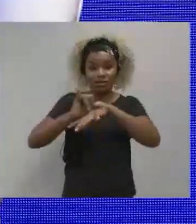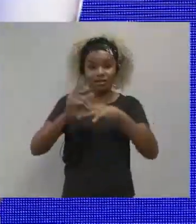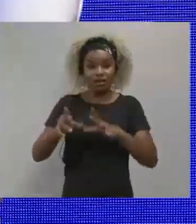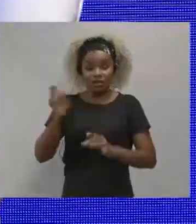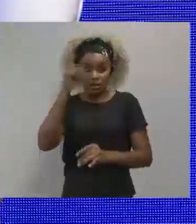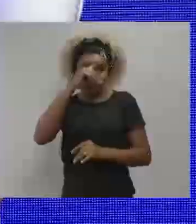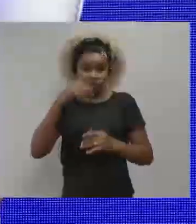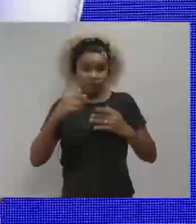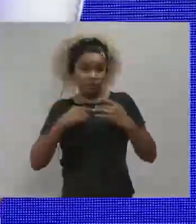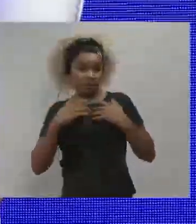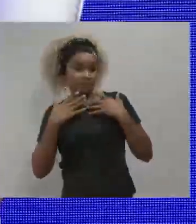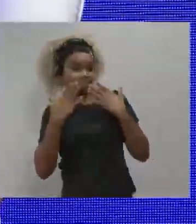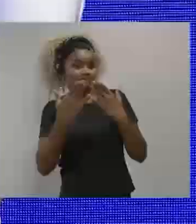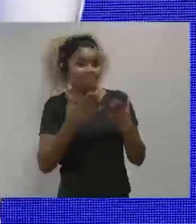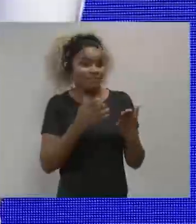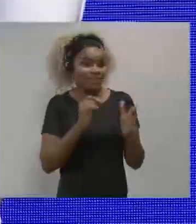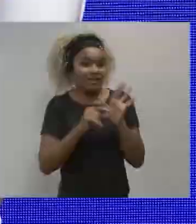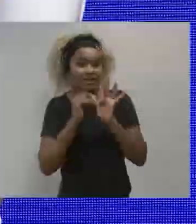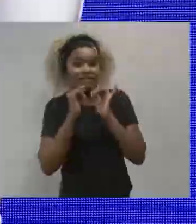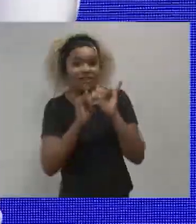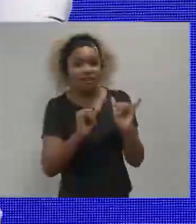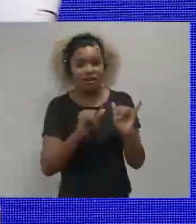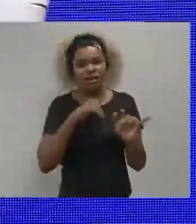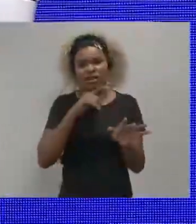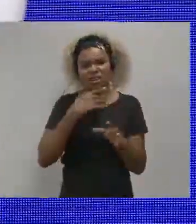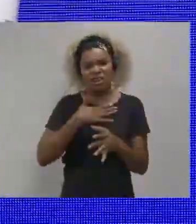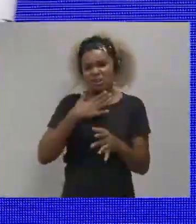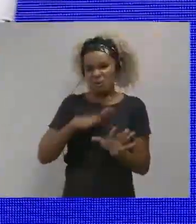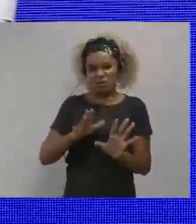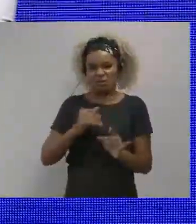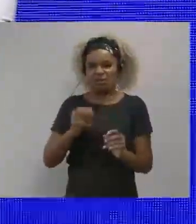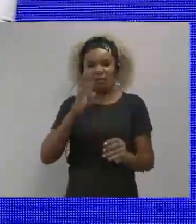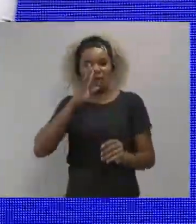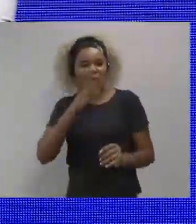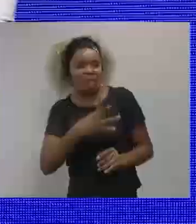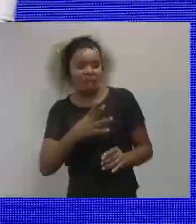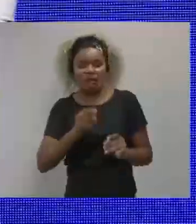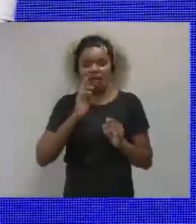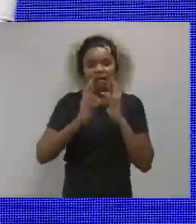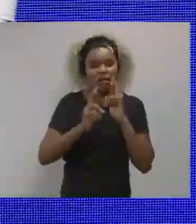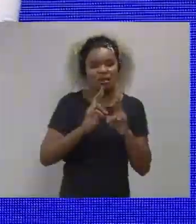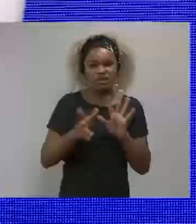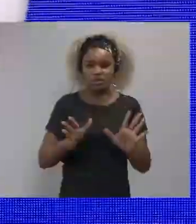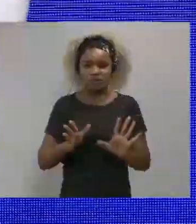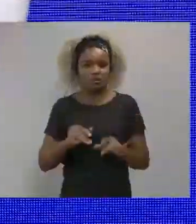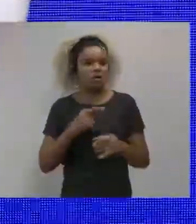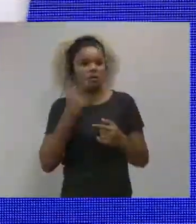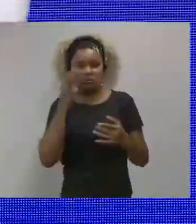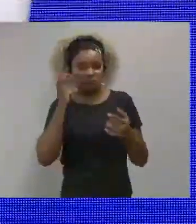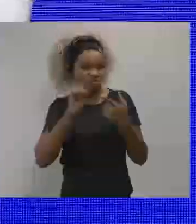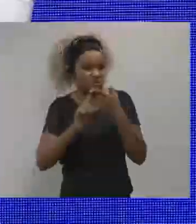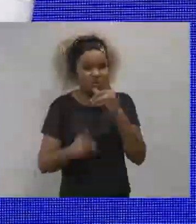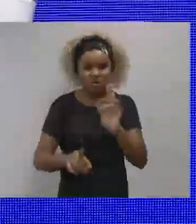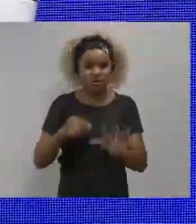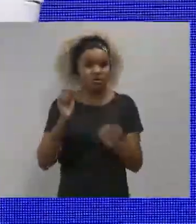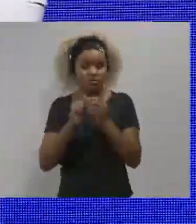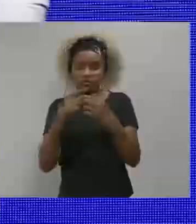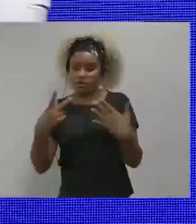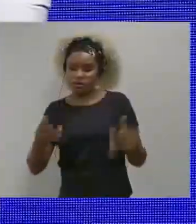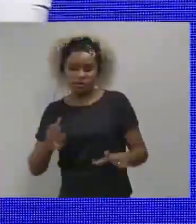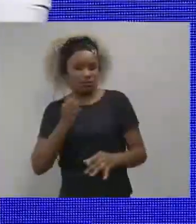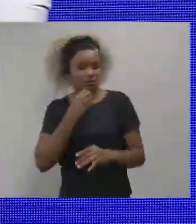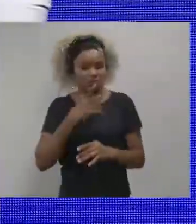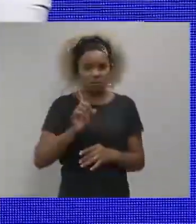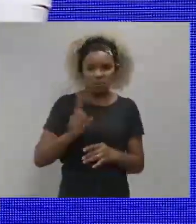are central organs, the central bodies, I'm sorry, you need to be available to open yourself